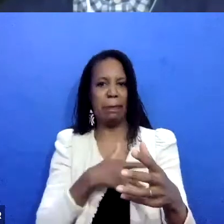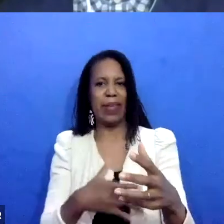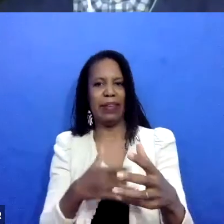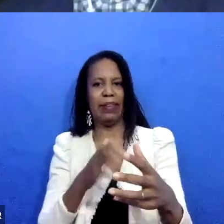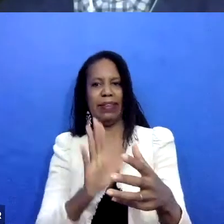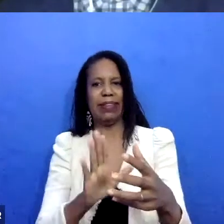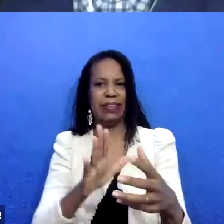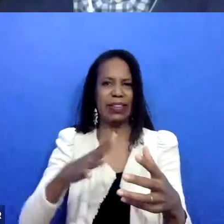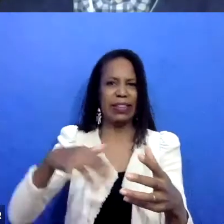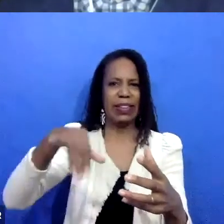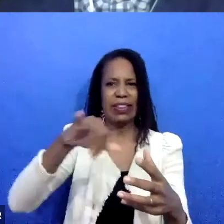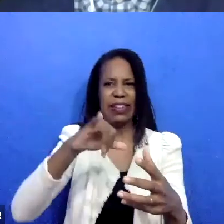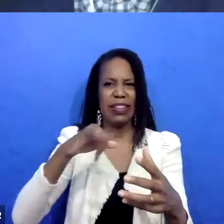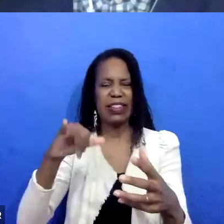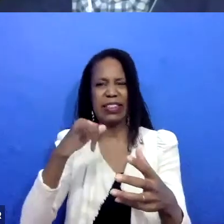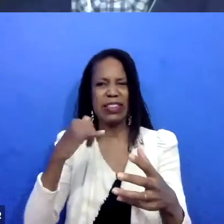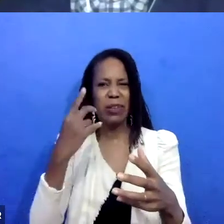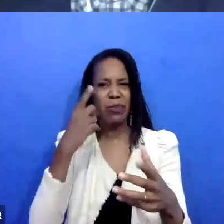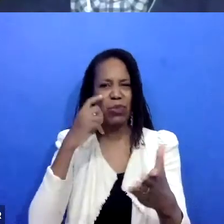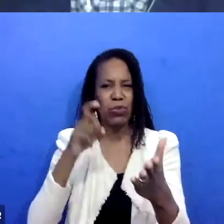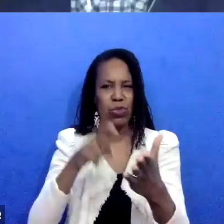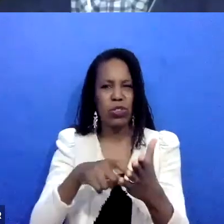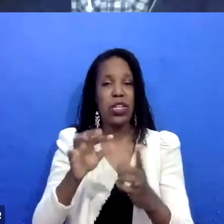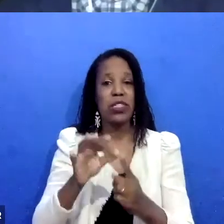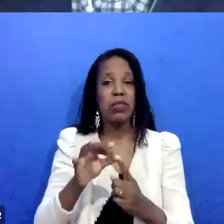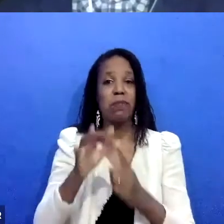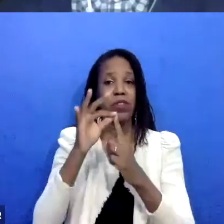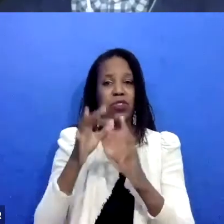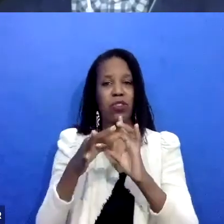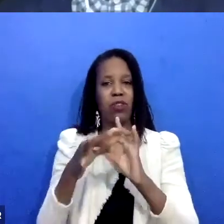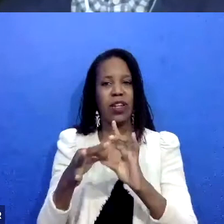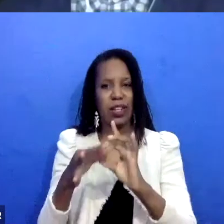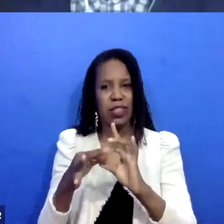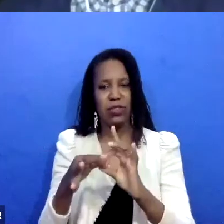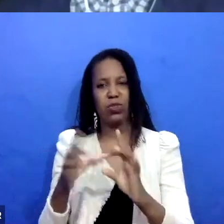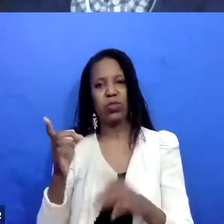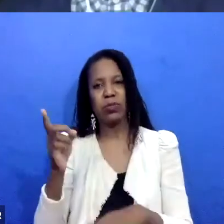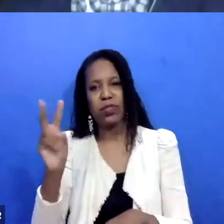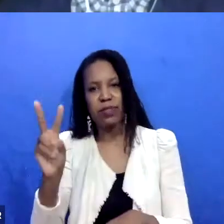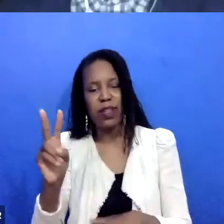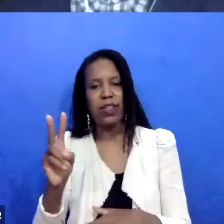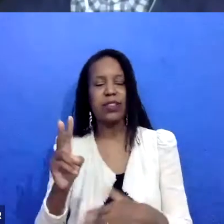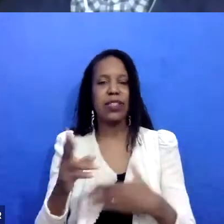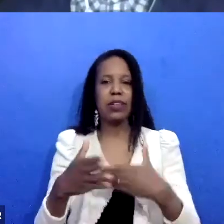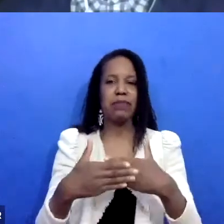know, how do you, uh, I guess, how do you react to that when you come up against that in your work?